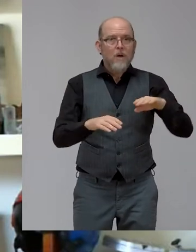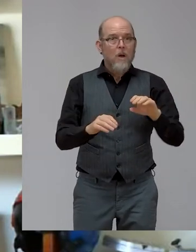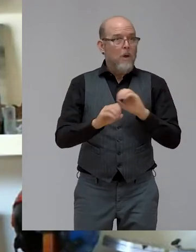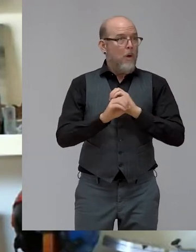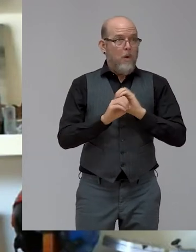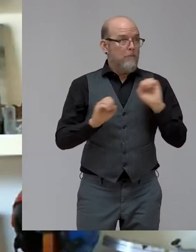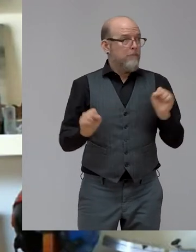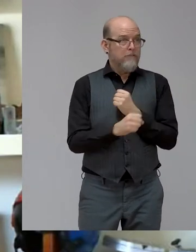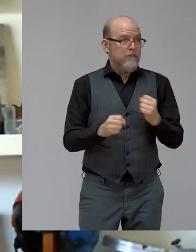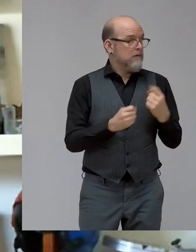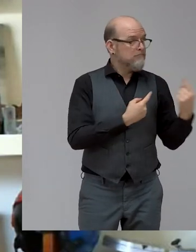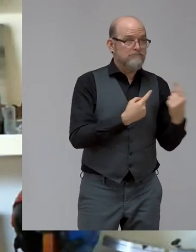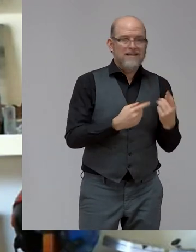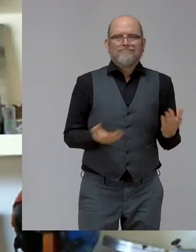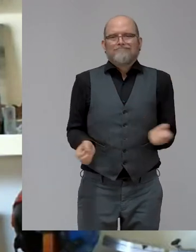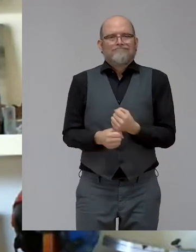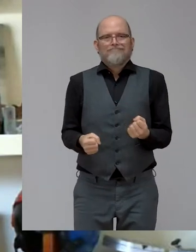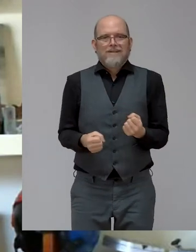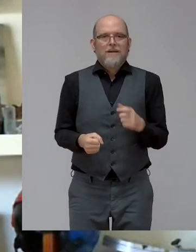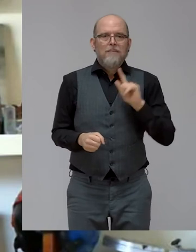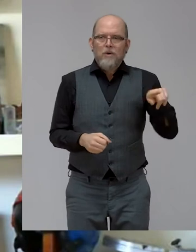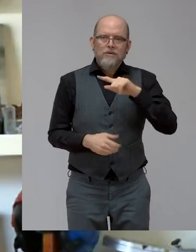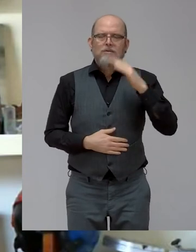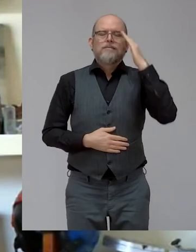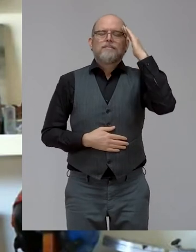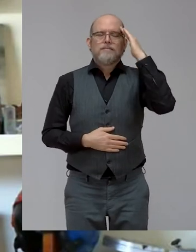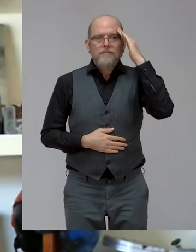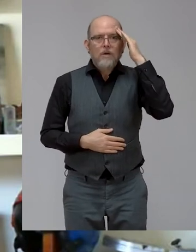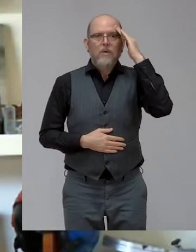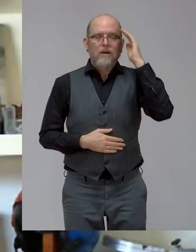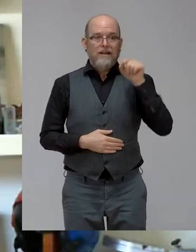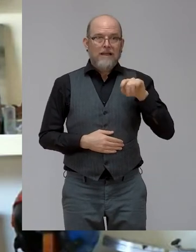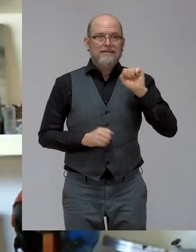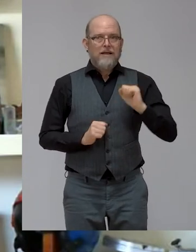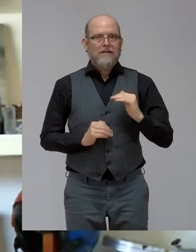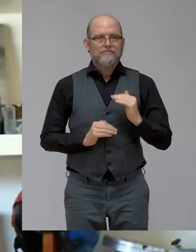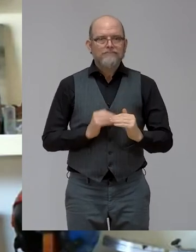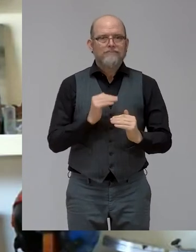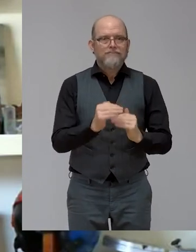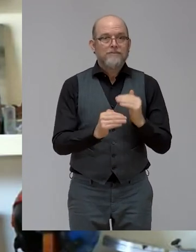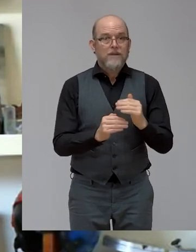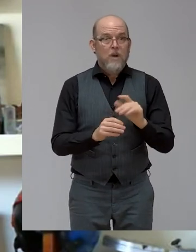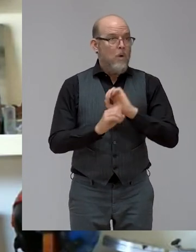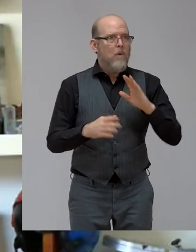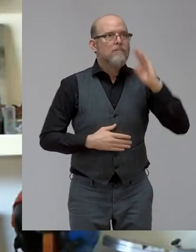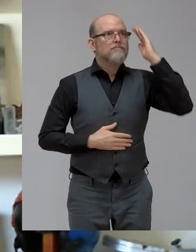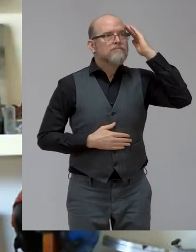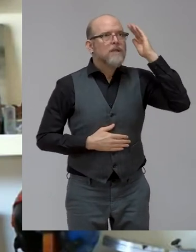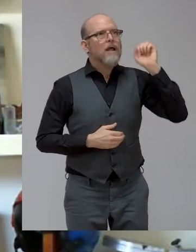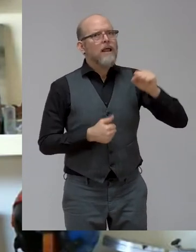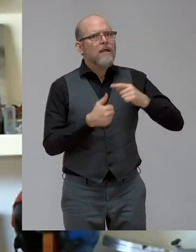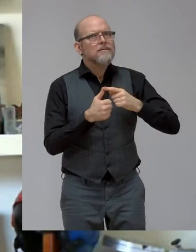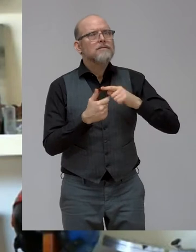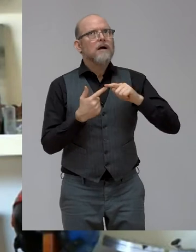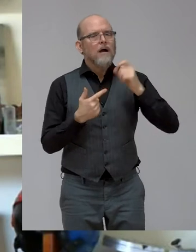our awareness. Because if people, if you don't make the awareness about your cause, about your mission, about your